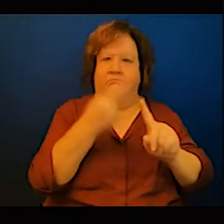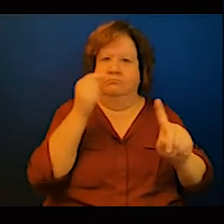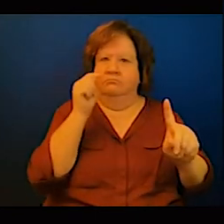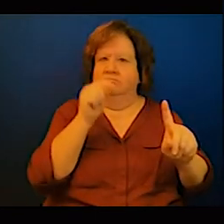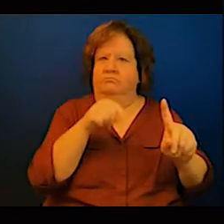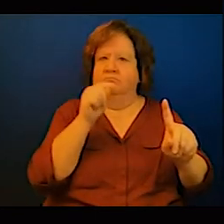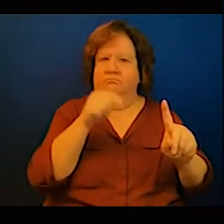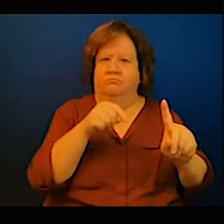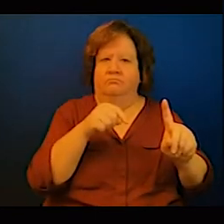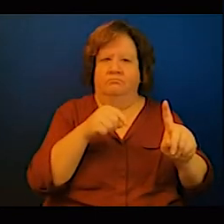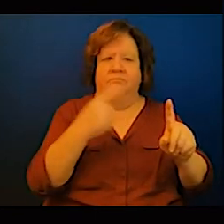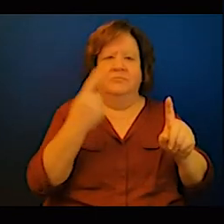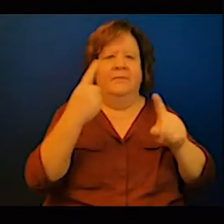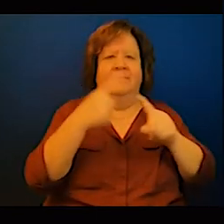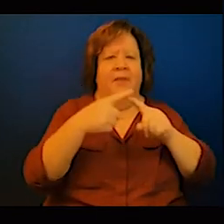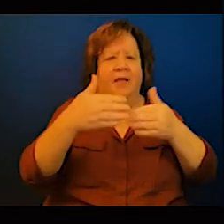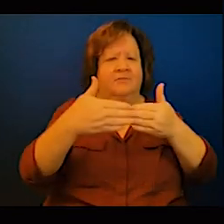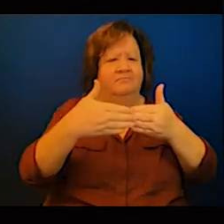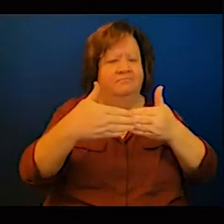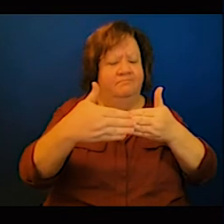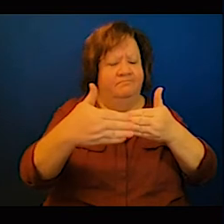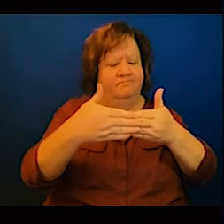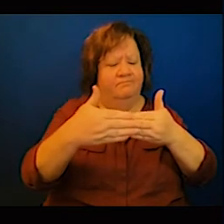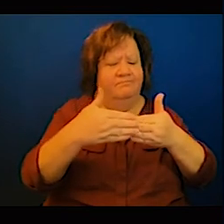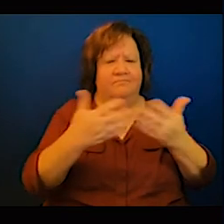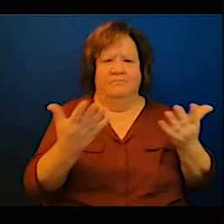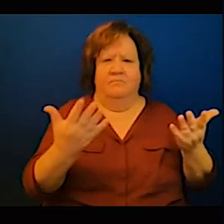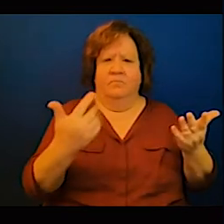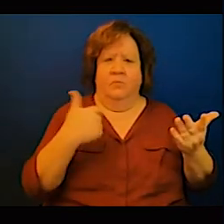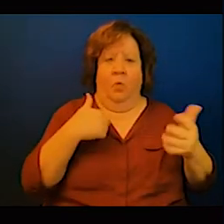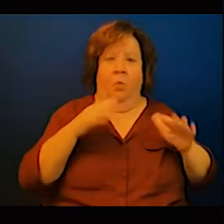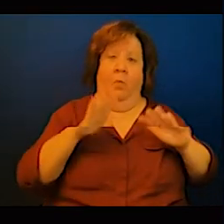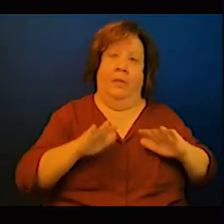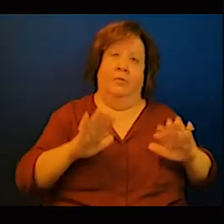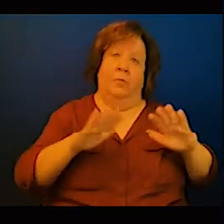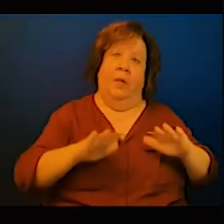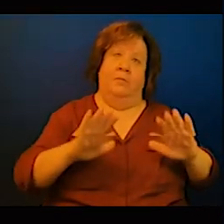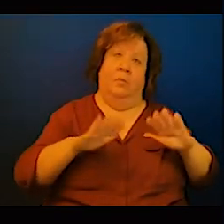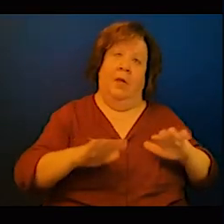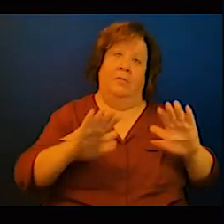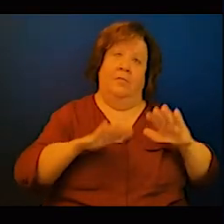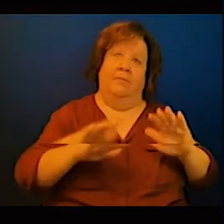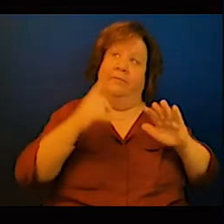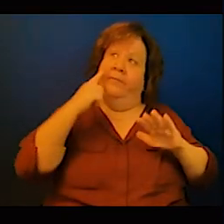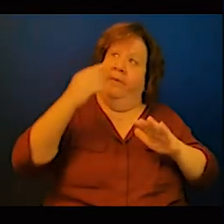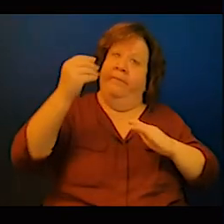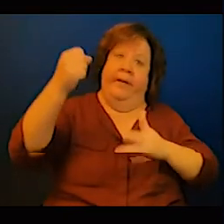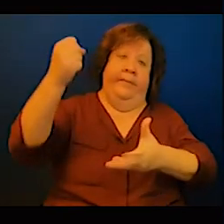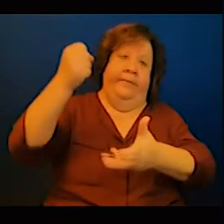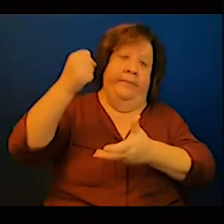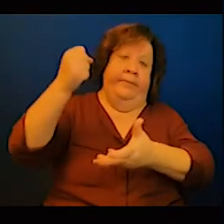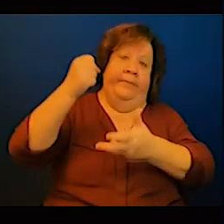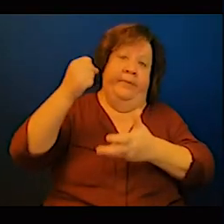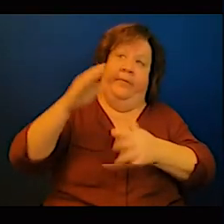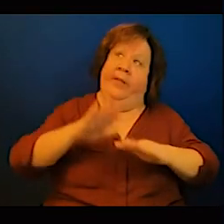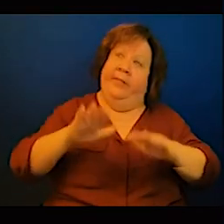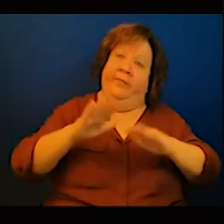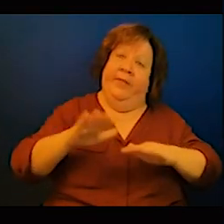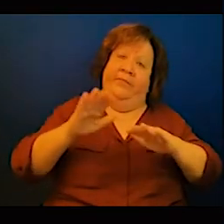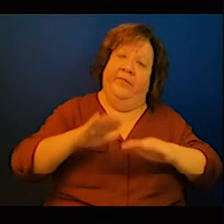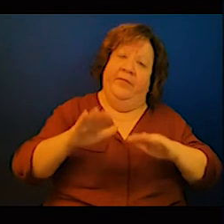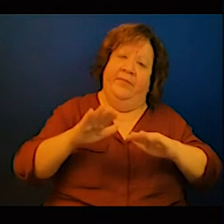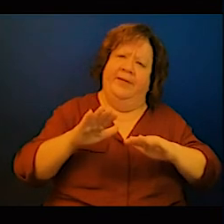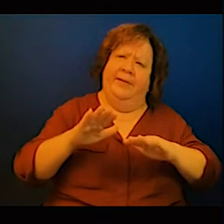sector there are some innovative solutions that have been developed by the World Bank for example they